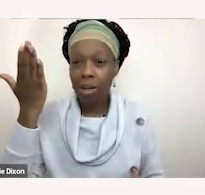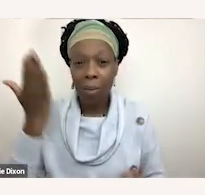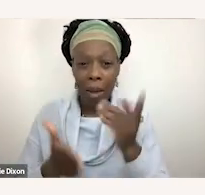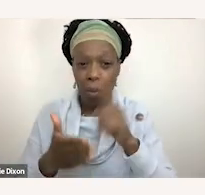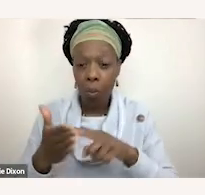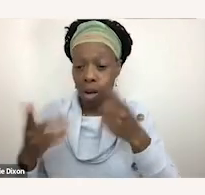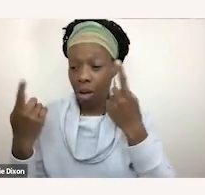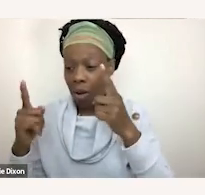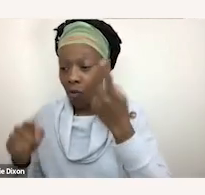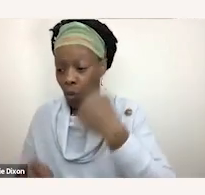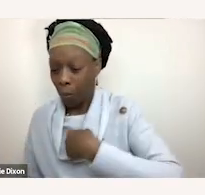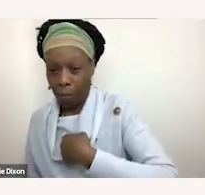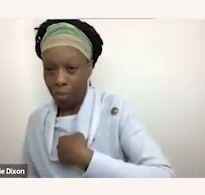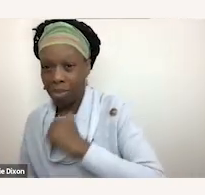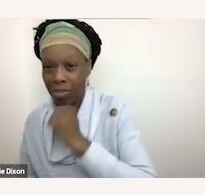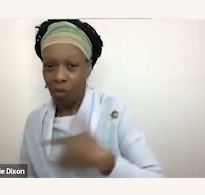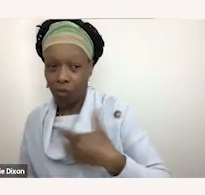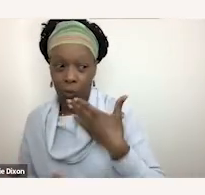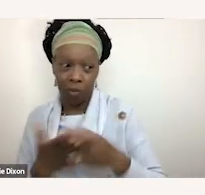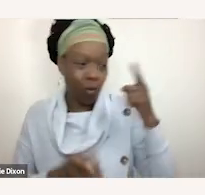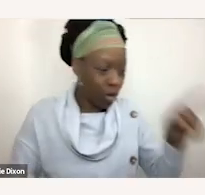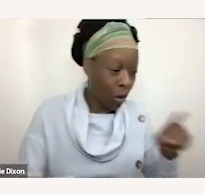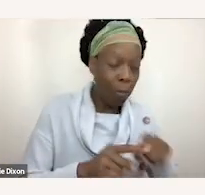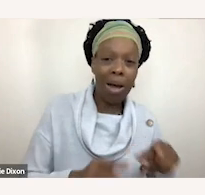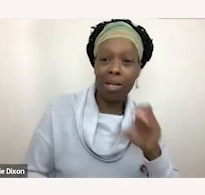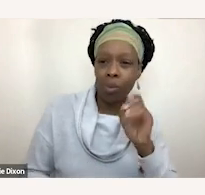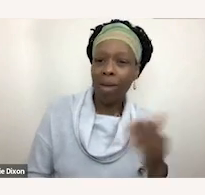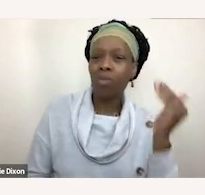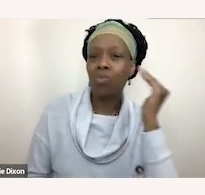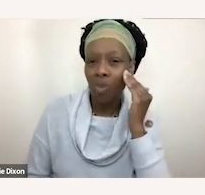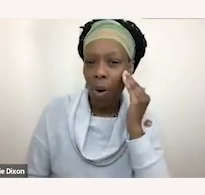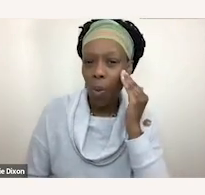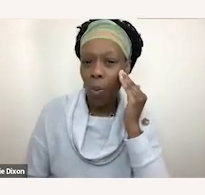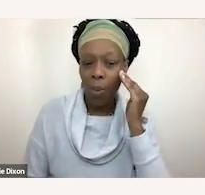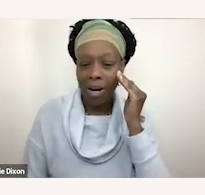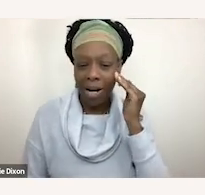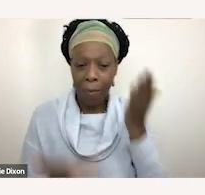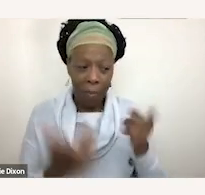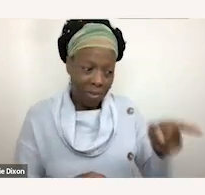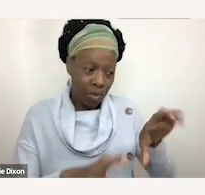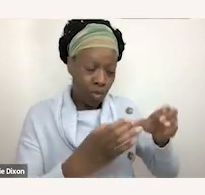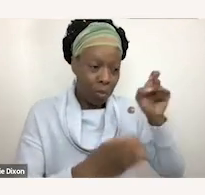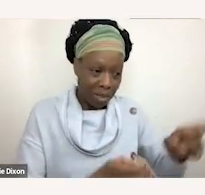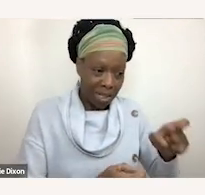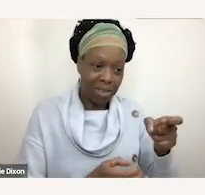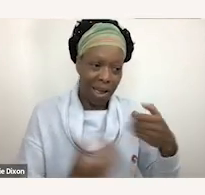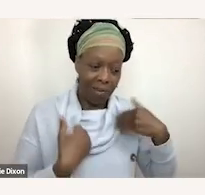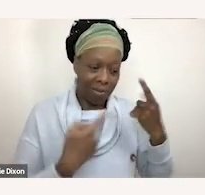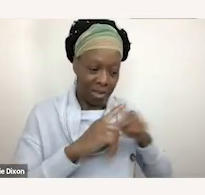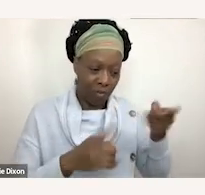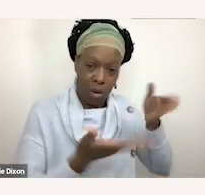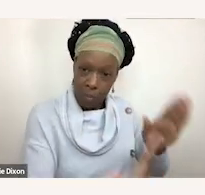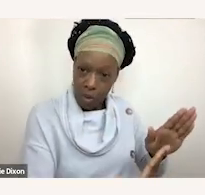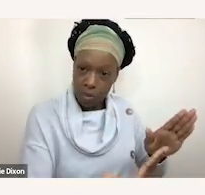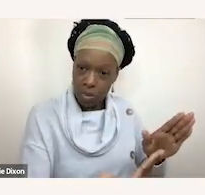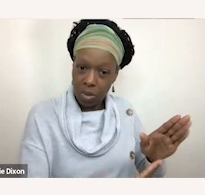comfortable or work for us, but just knowing that, okay, this is how they need to do things and really being open and, you